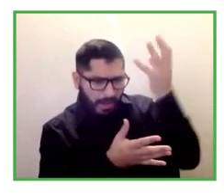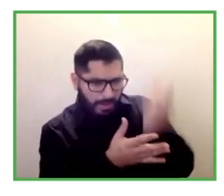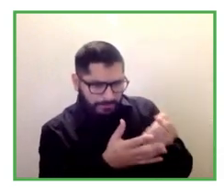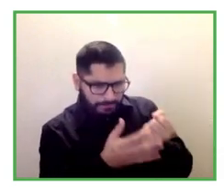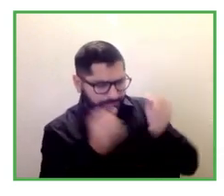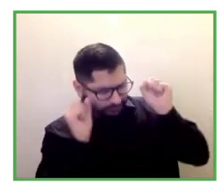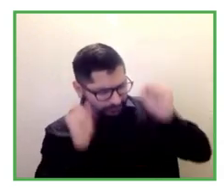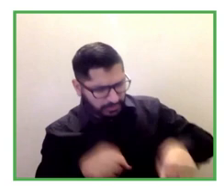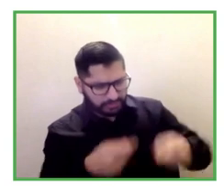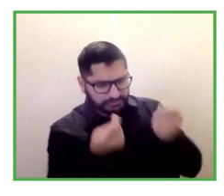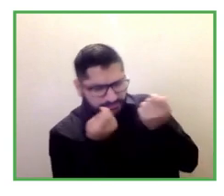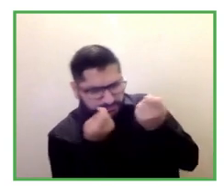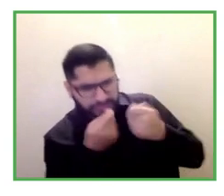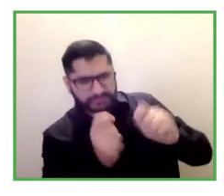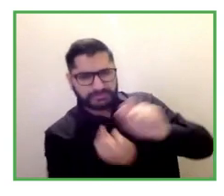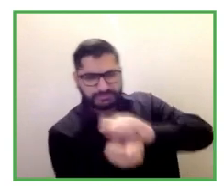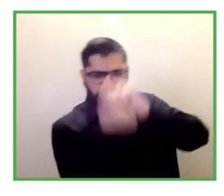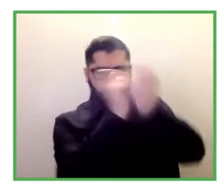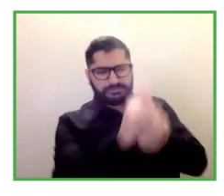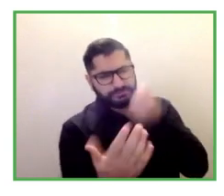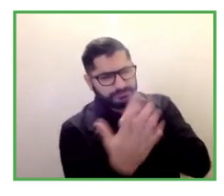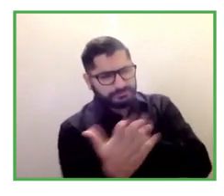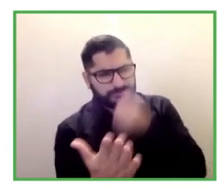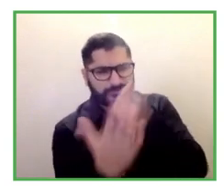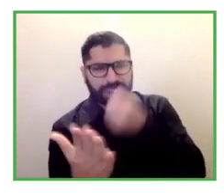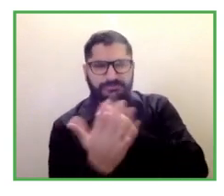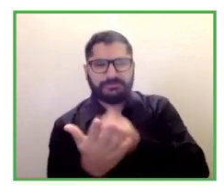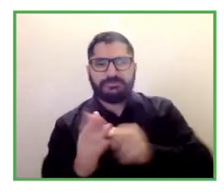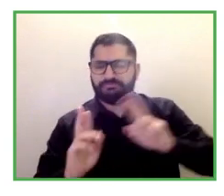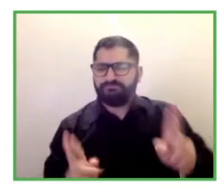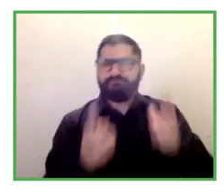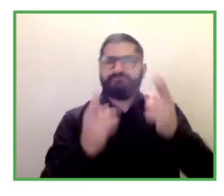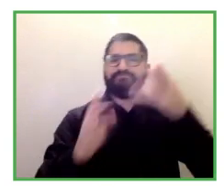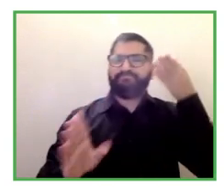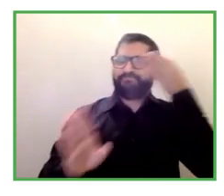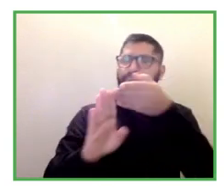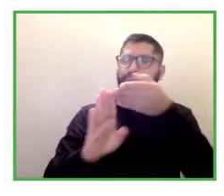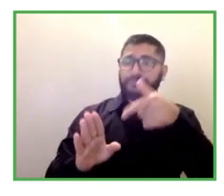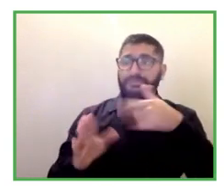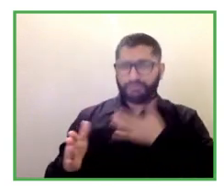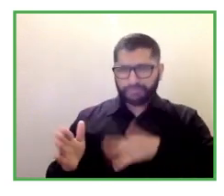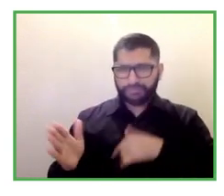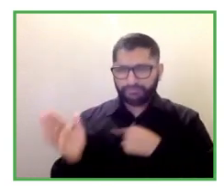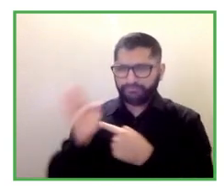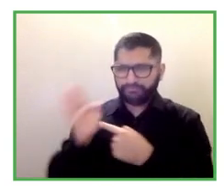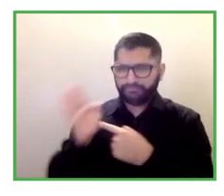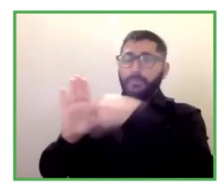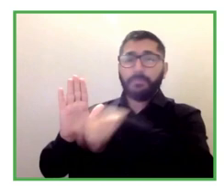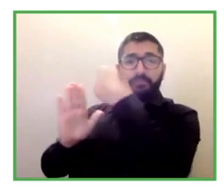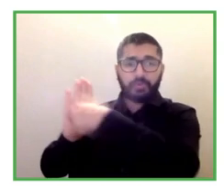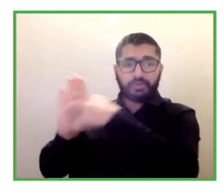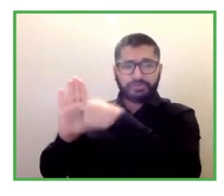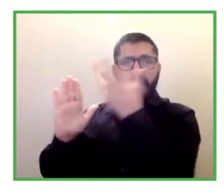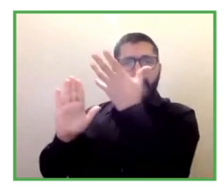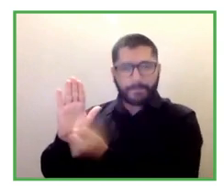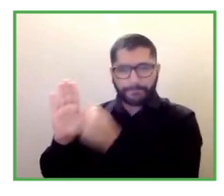direction is up we're on the right track so i'd love for uh heather can you begin and maybe share